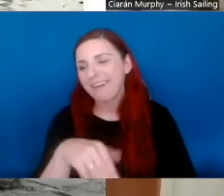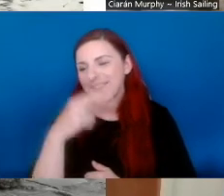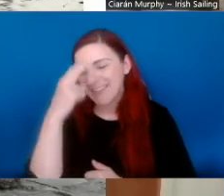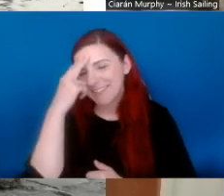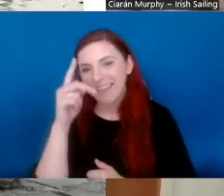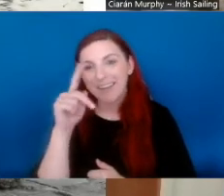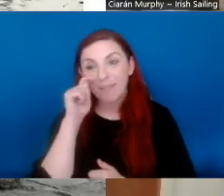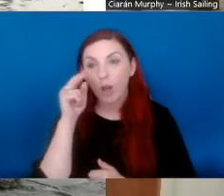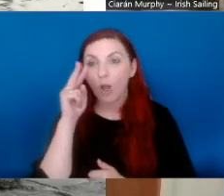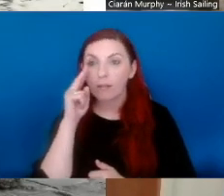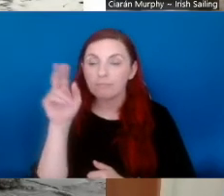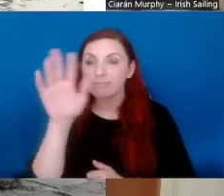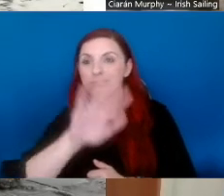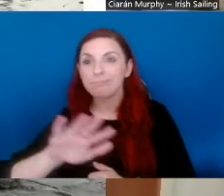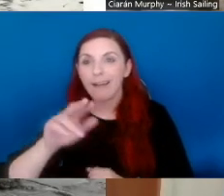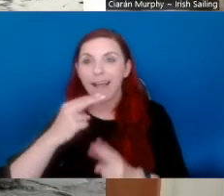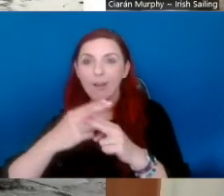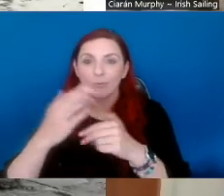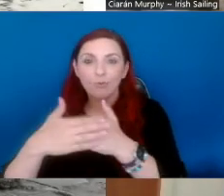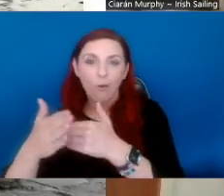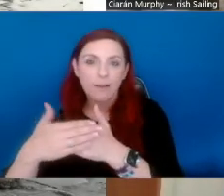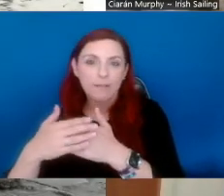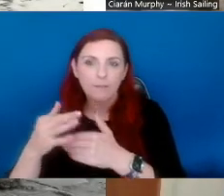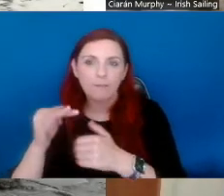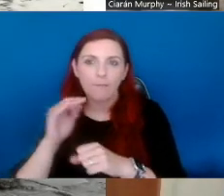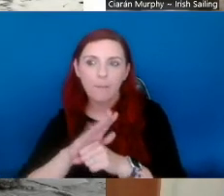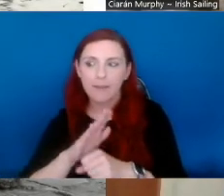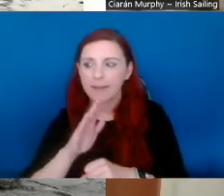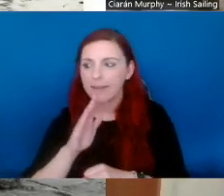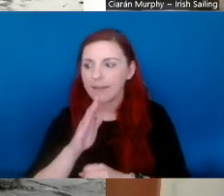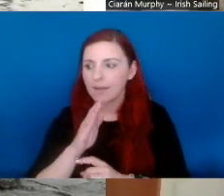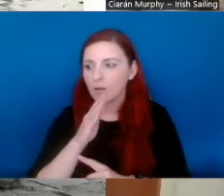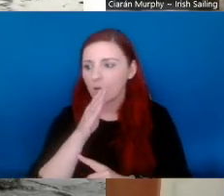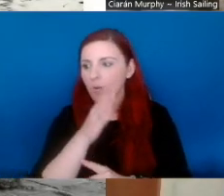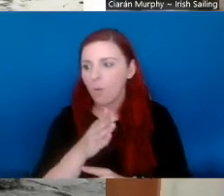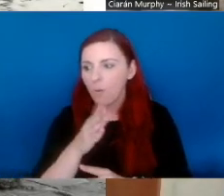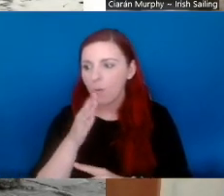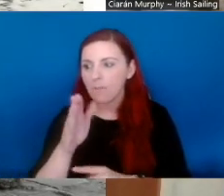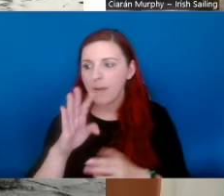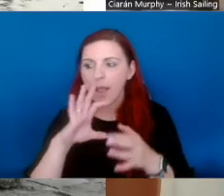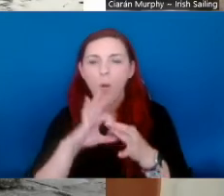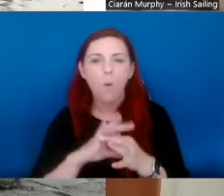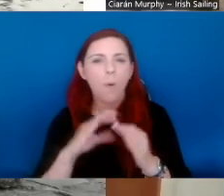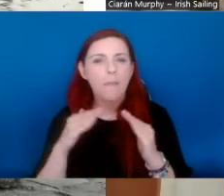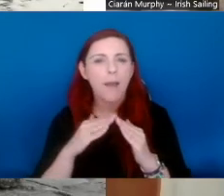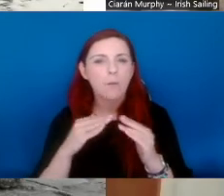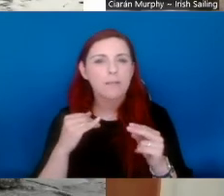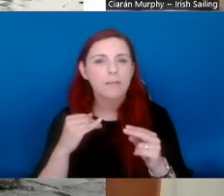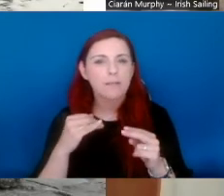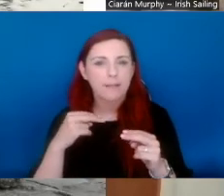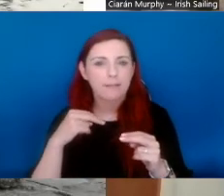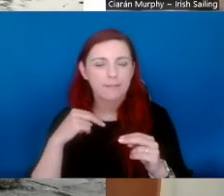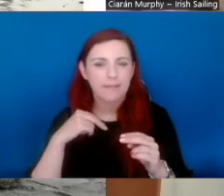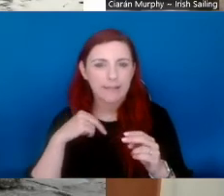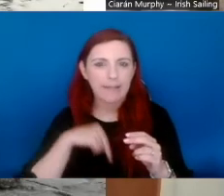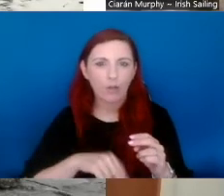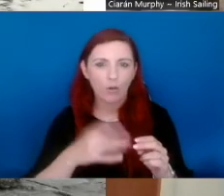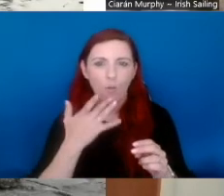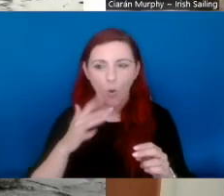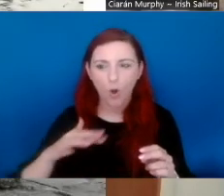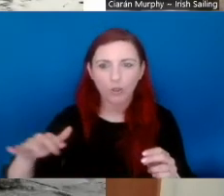field, but that is the outdoors. That would be that would be my extracurricular activities. But no,